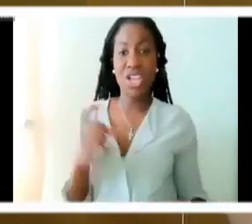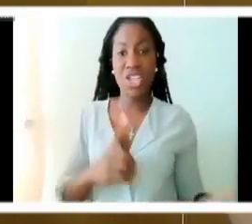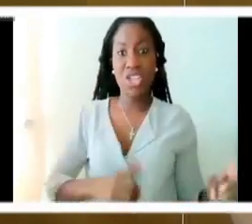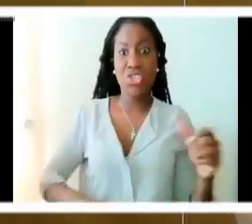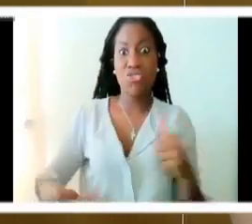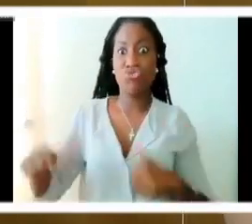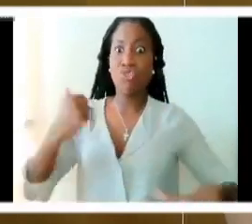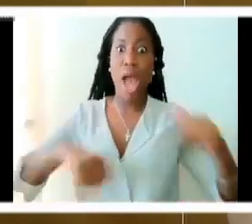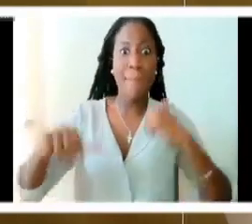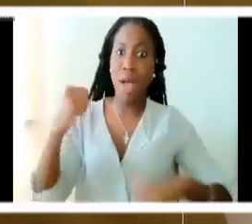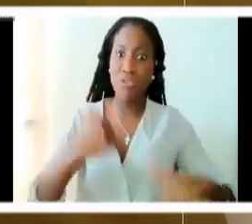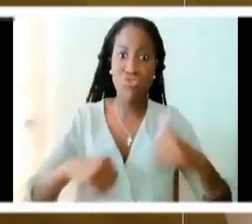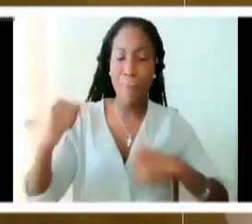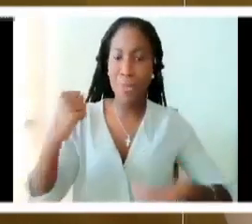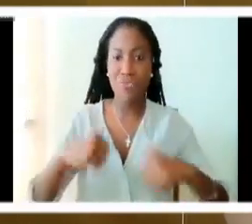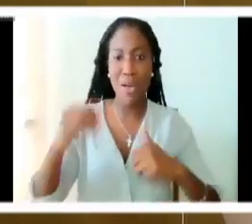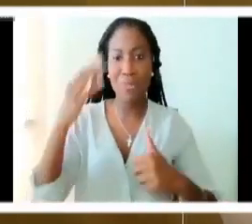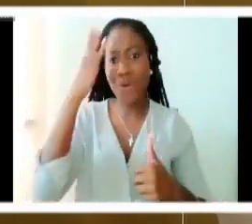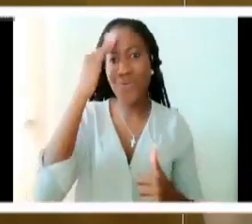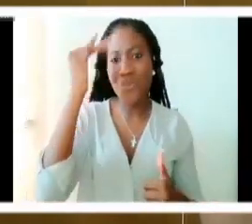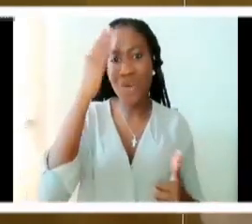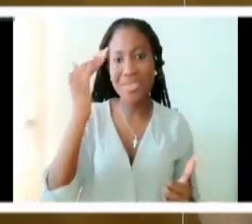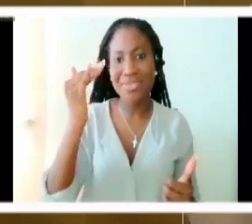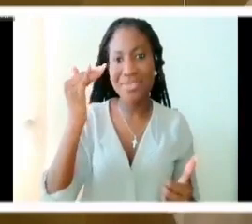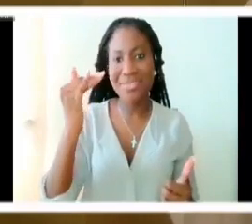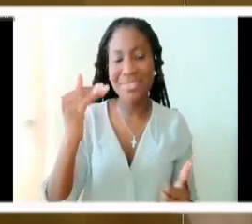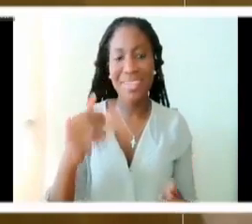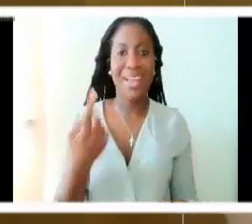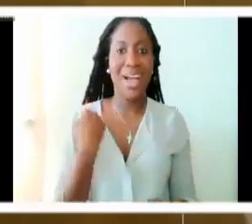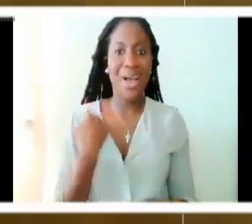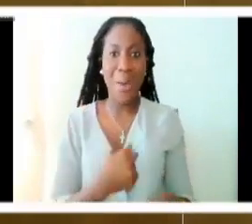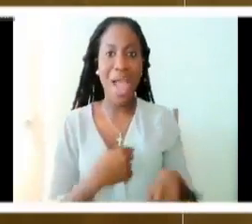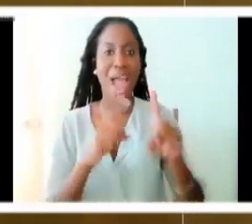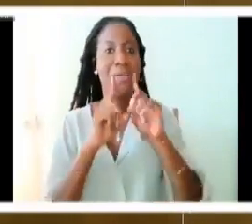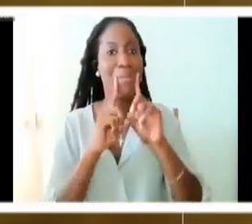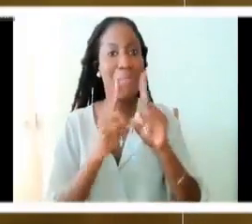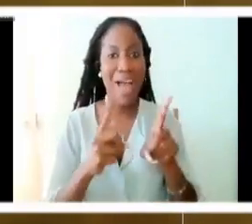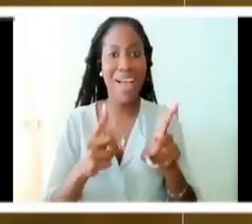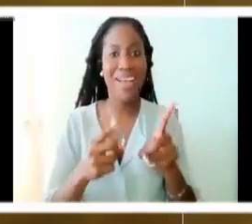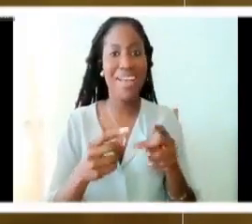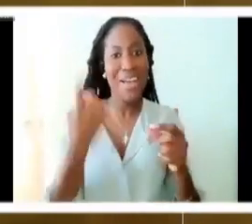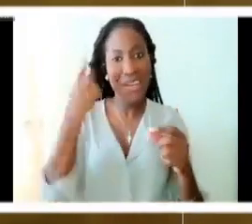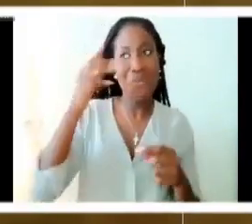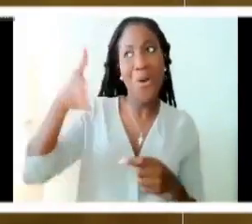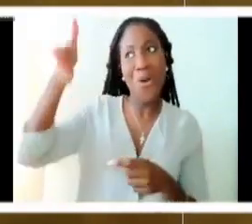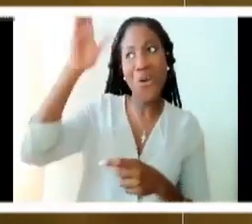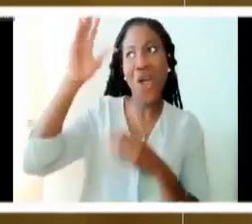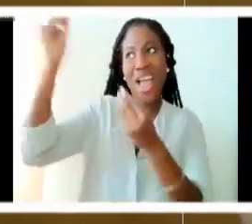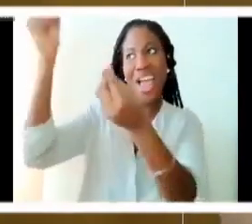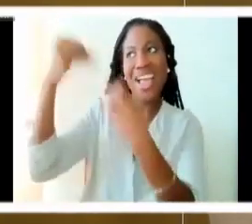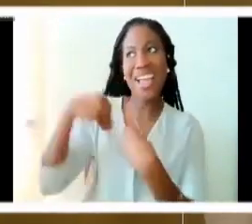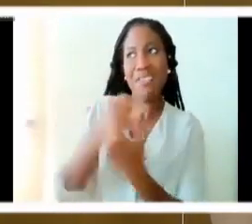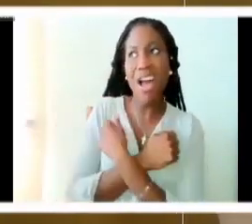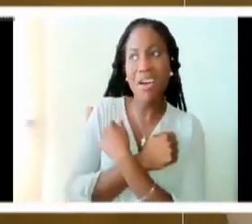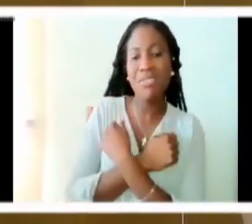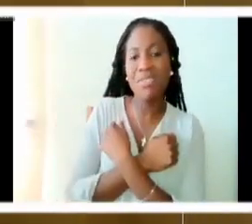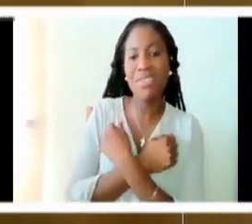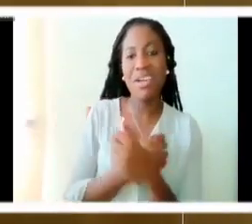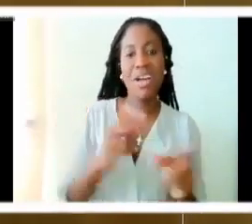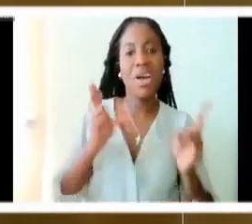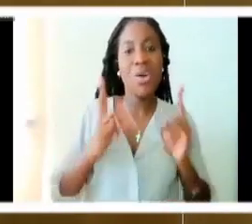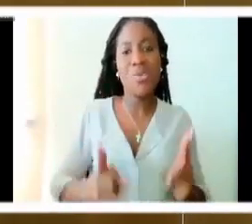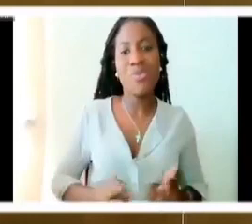incredible love of God. And that's the real drama. Our poor response to the incredible love of God.